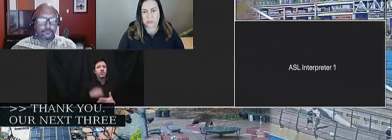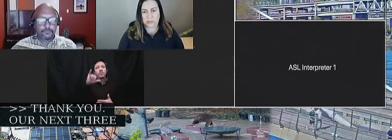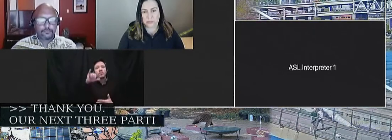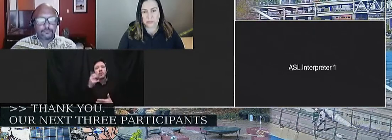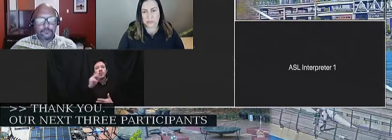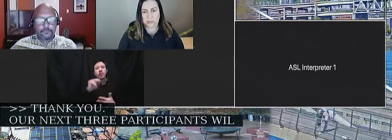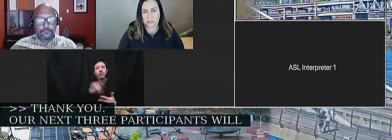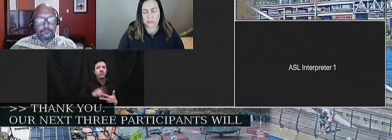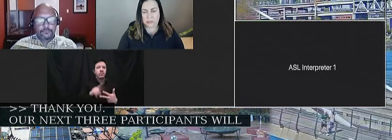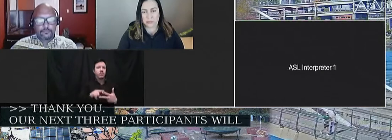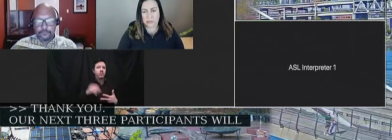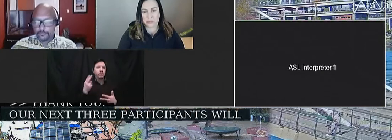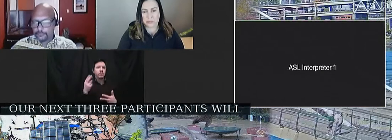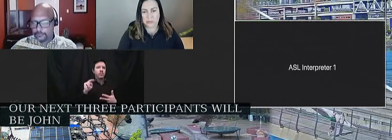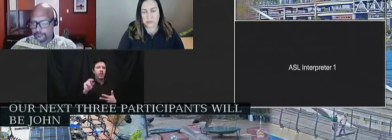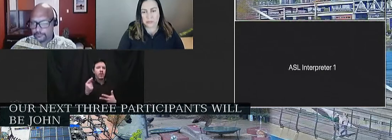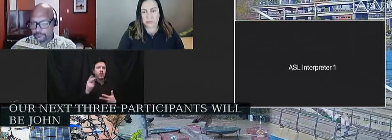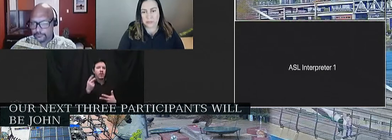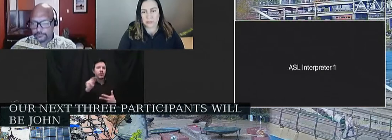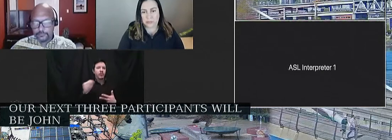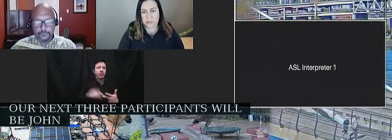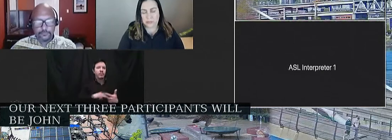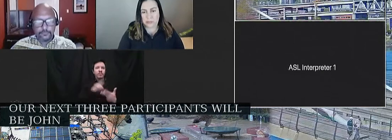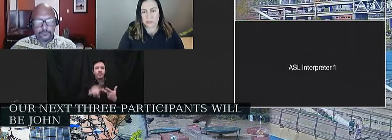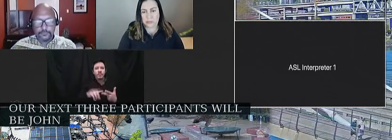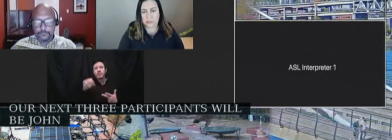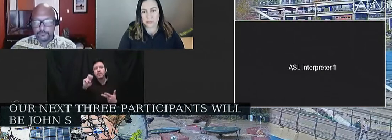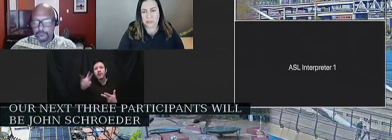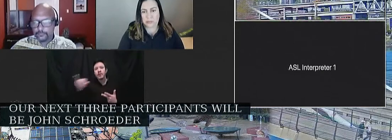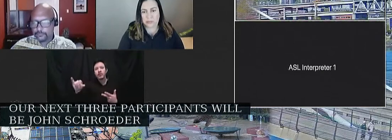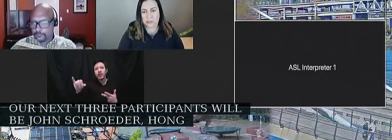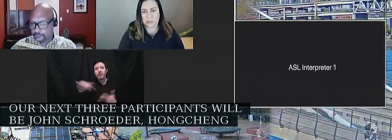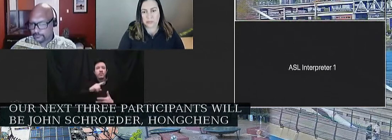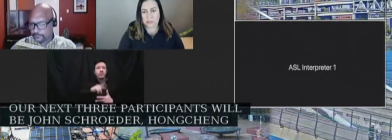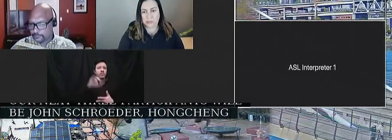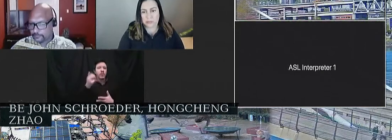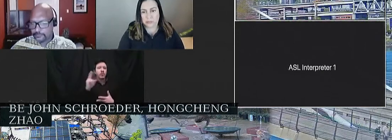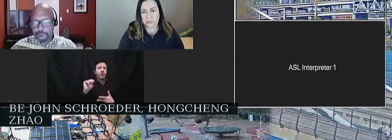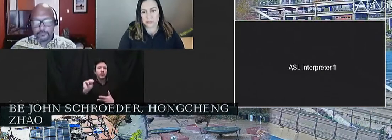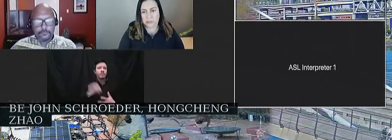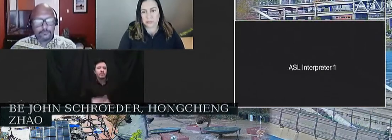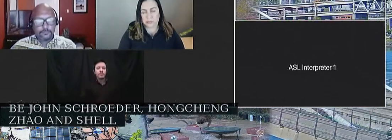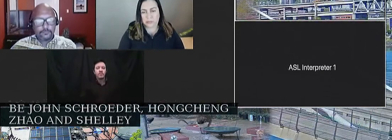Schroeder, Hongchen Zhao and Shelley McClendon. We'll start with John.